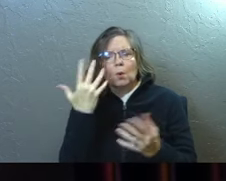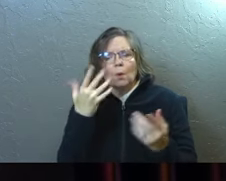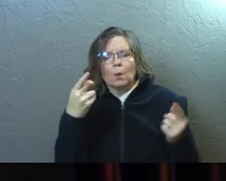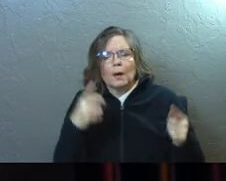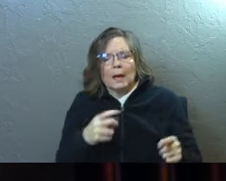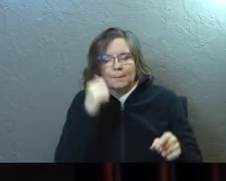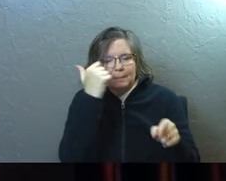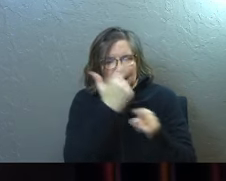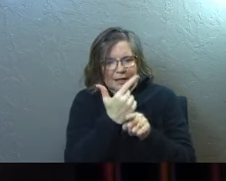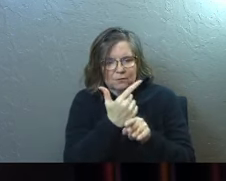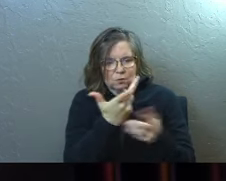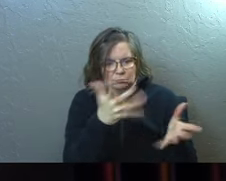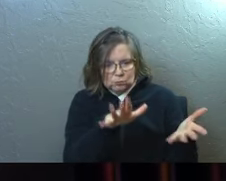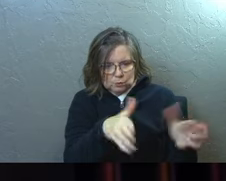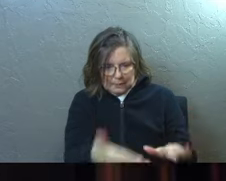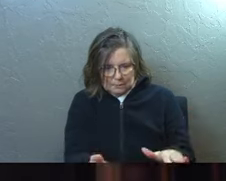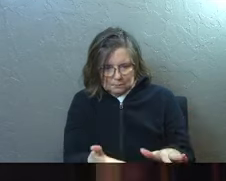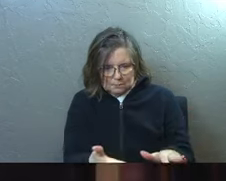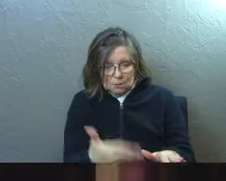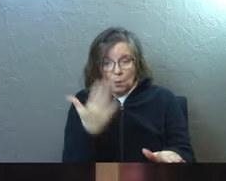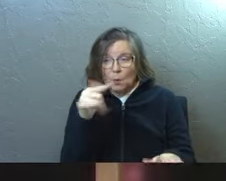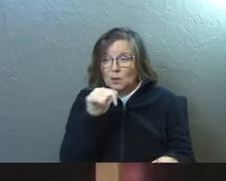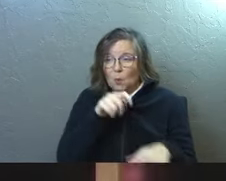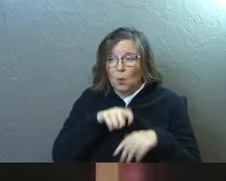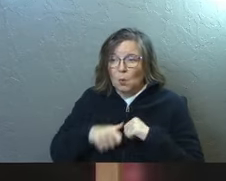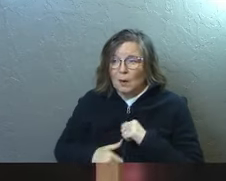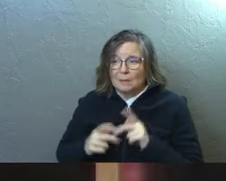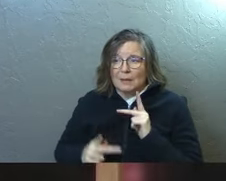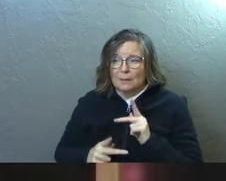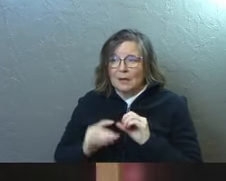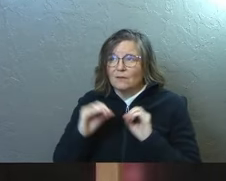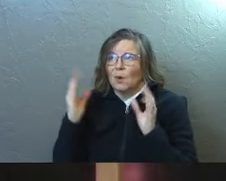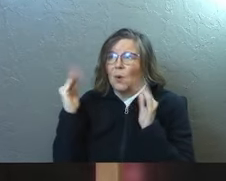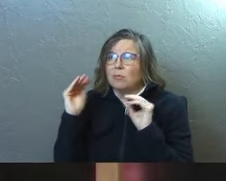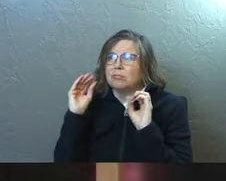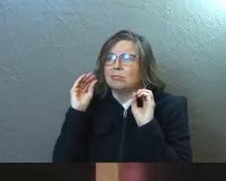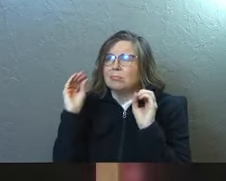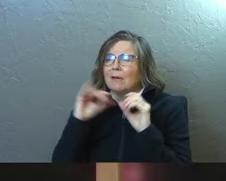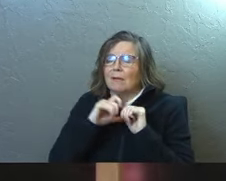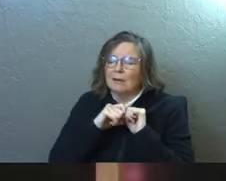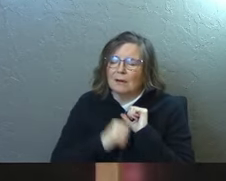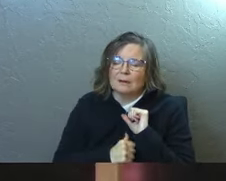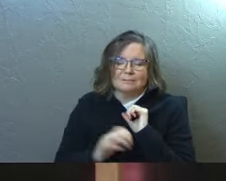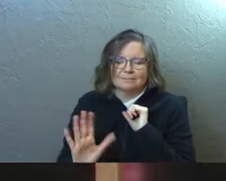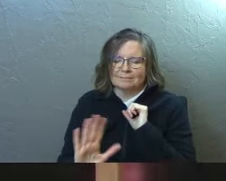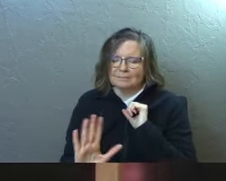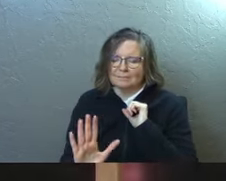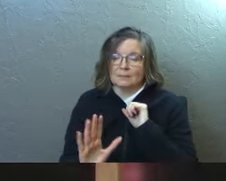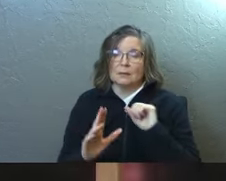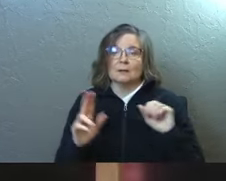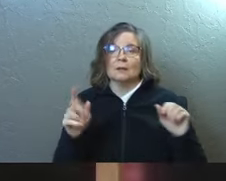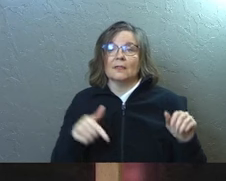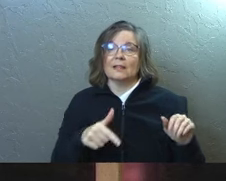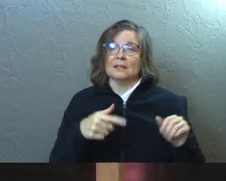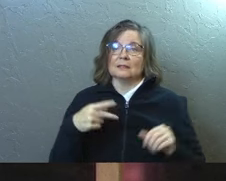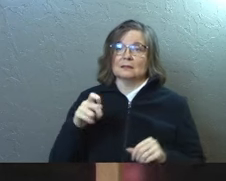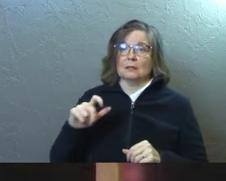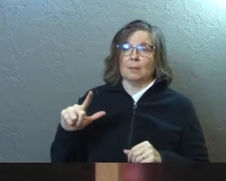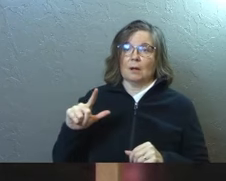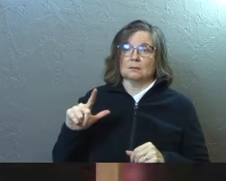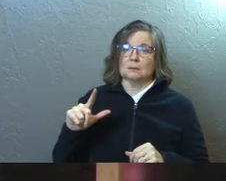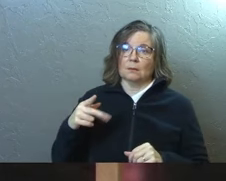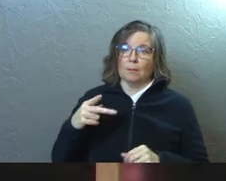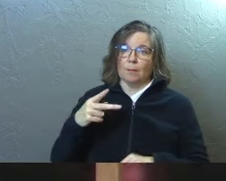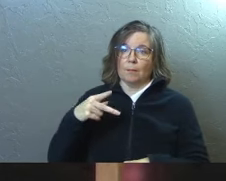the believers who have died so that you will not grieve like people who have no hope. This is the apostle Paul talking to some Christians, to a church.